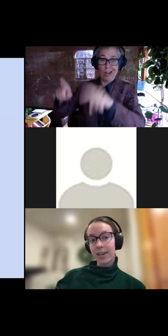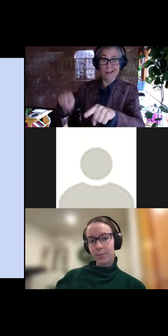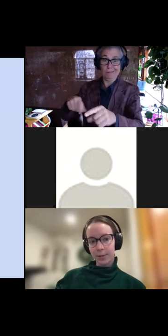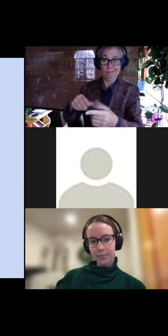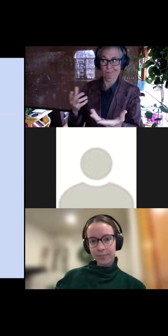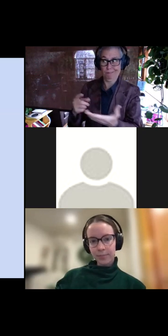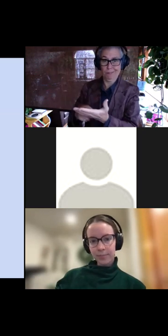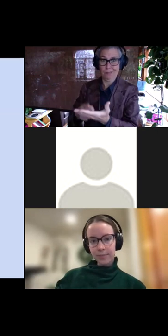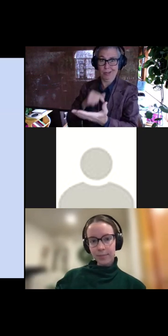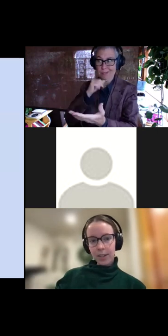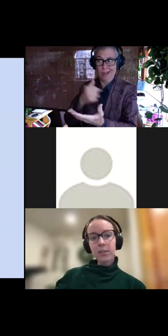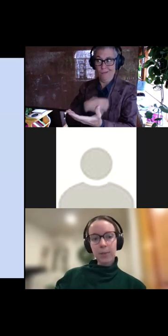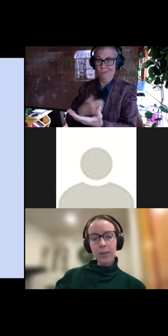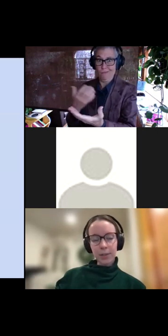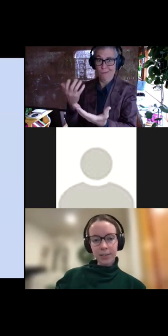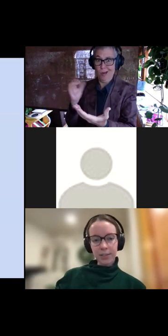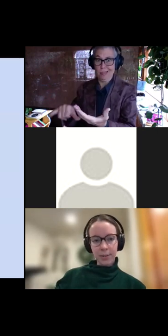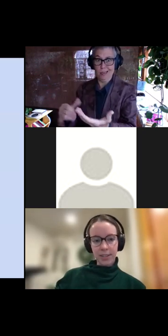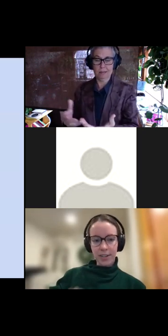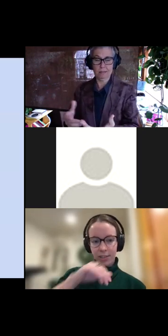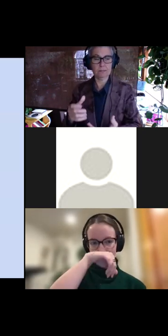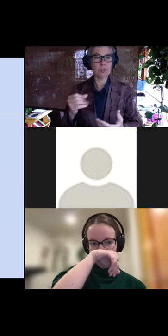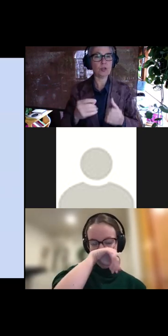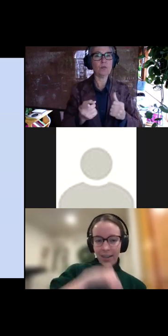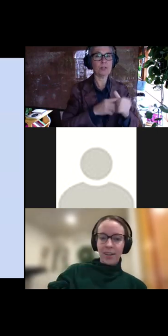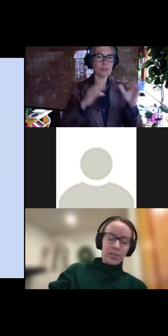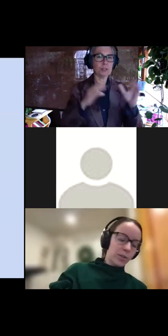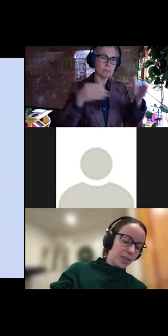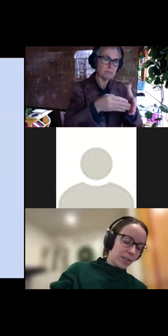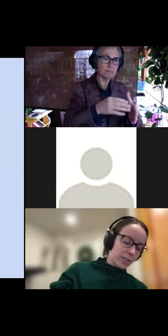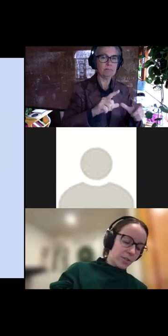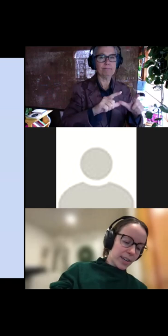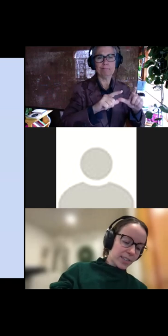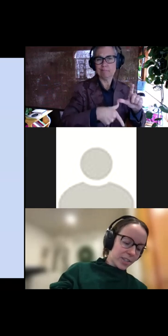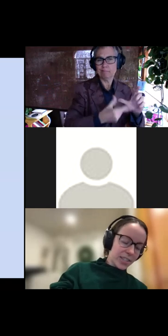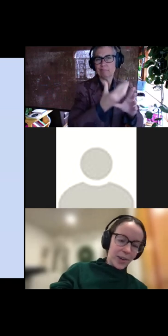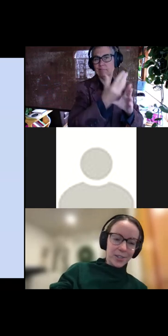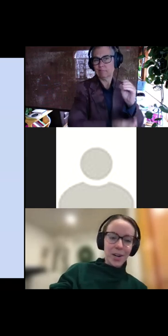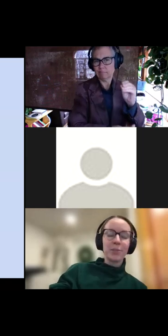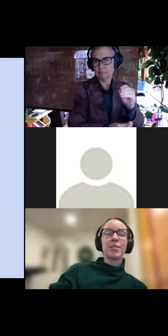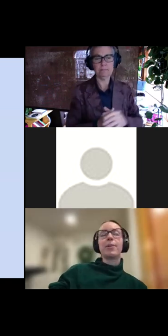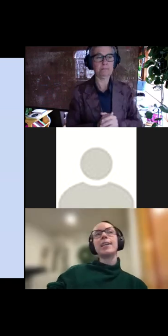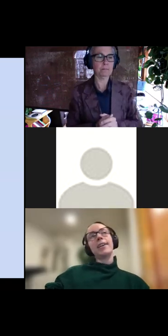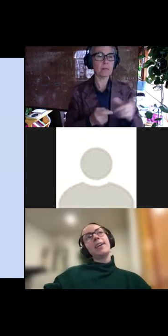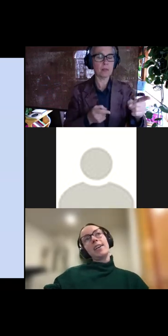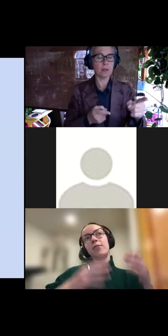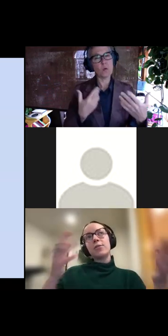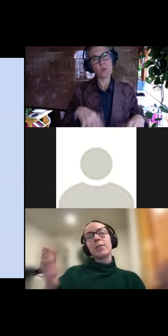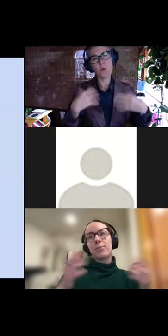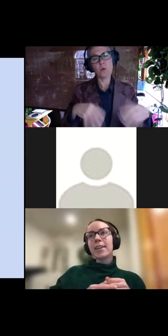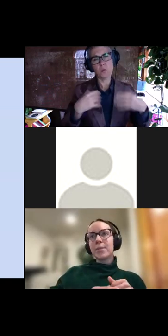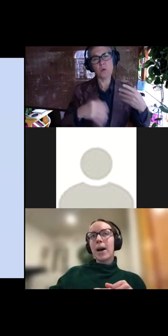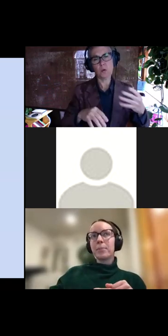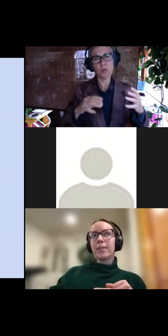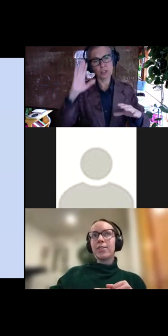desirable. So we'll, we'll start with extinction. So, so extinction is rather troublesome, right? If